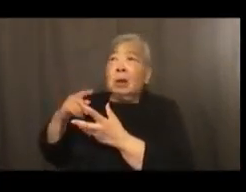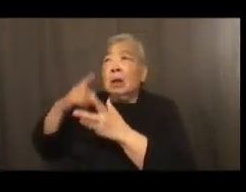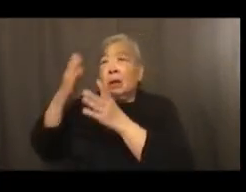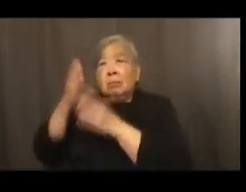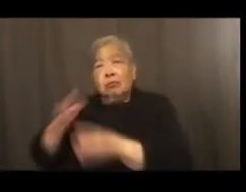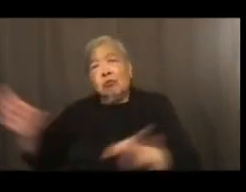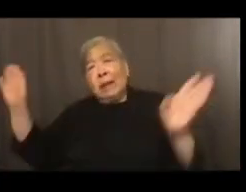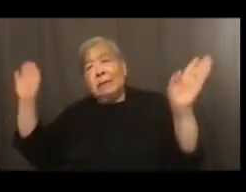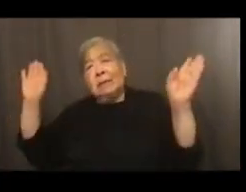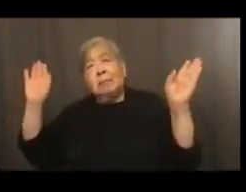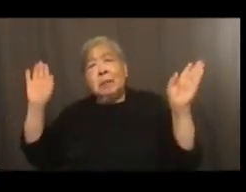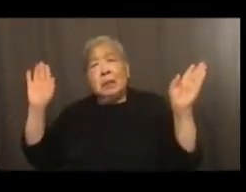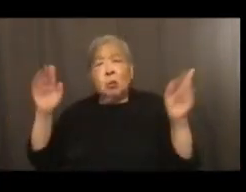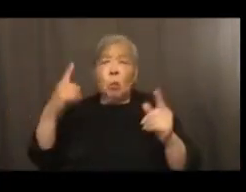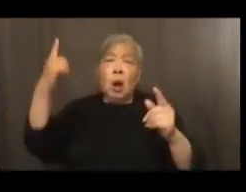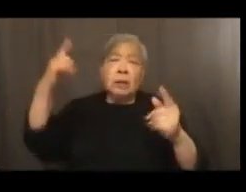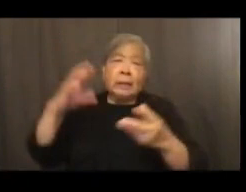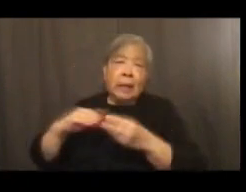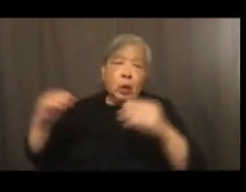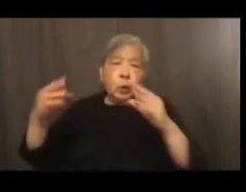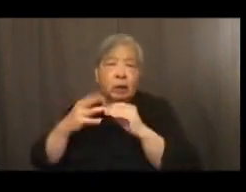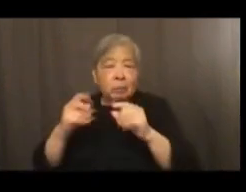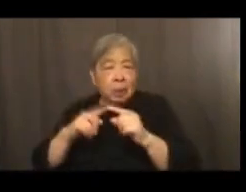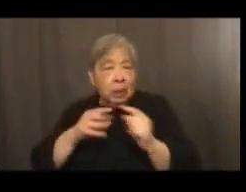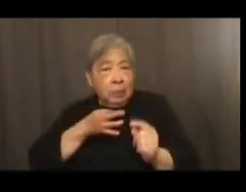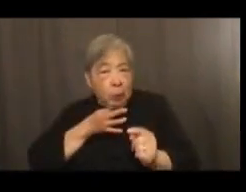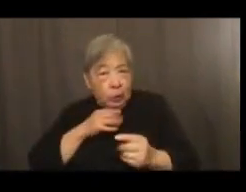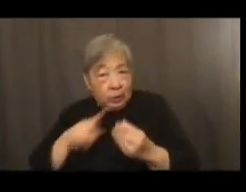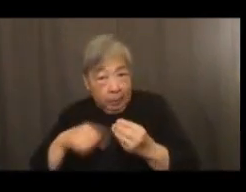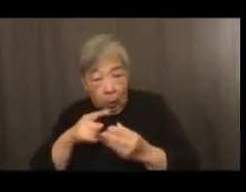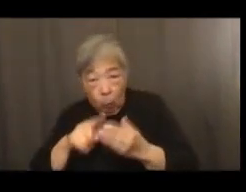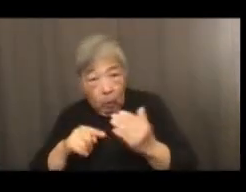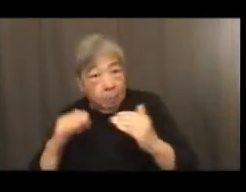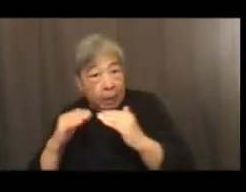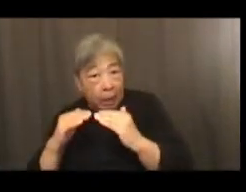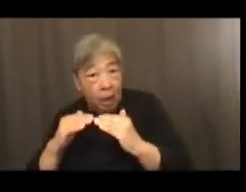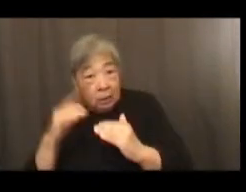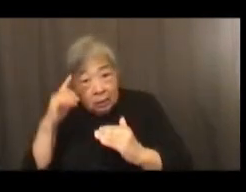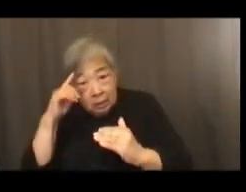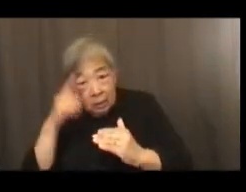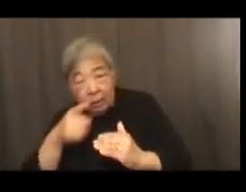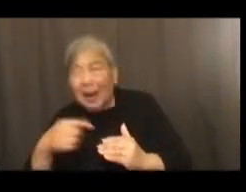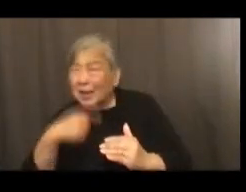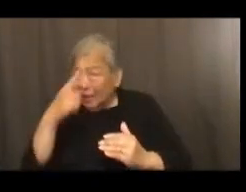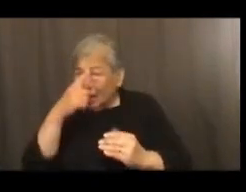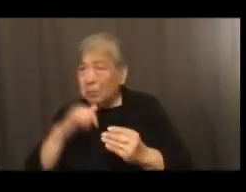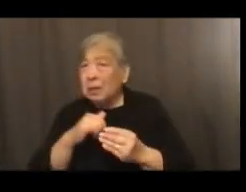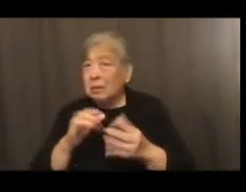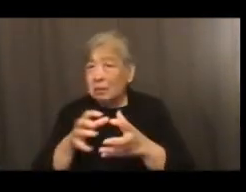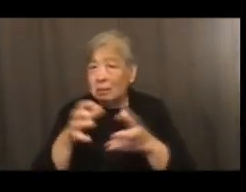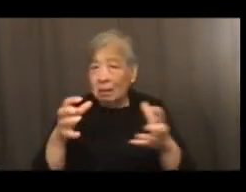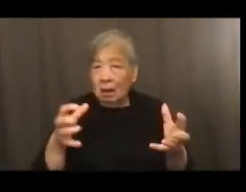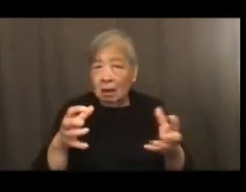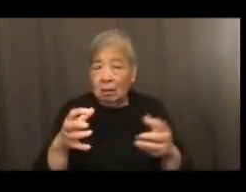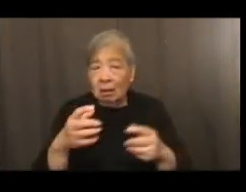mononarrative, but I'd love to know what my colleagues think. I think about this quite a bit. I think there's a big, big